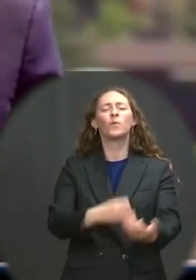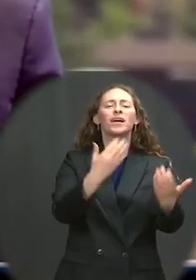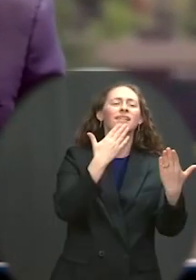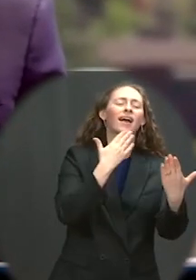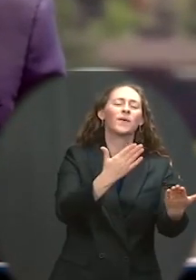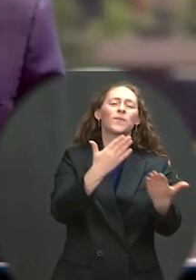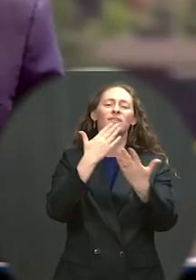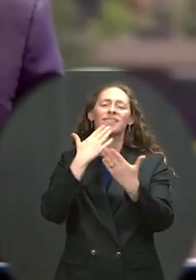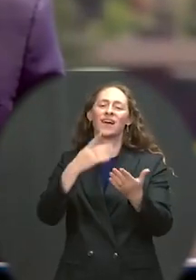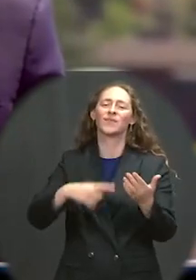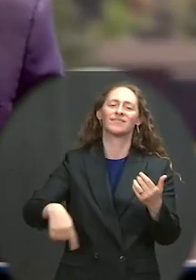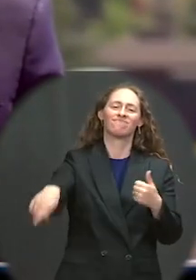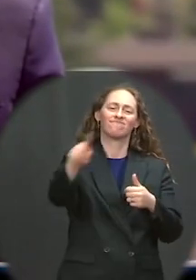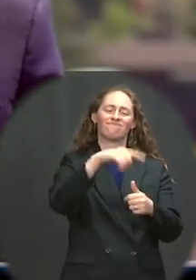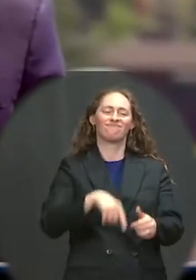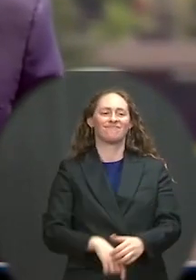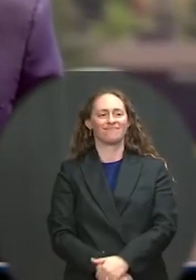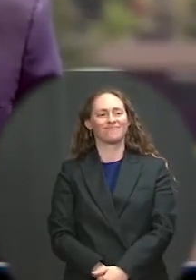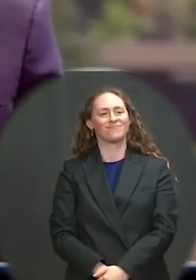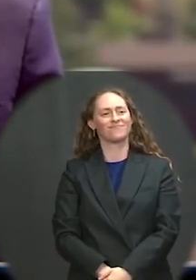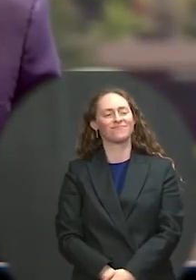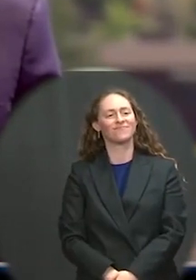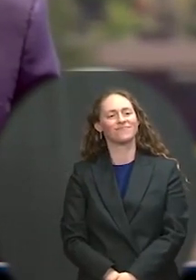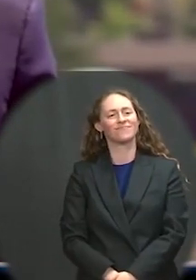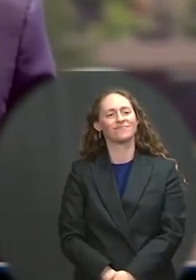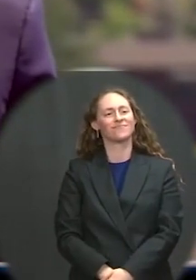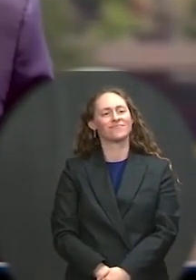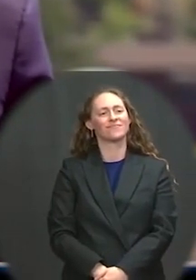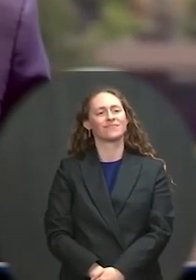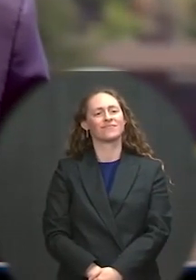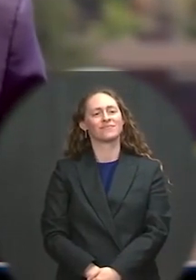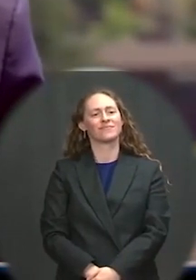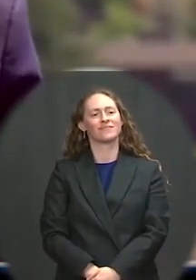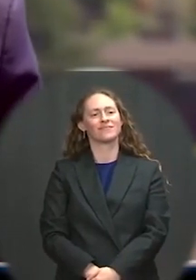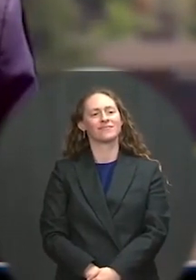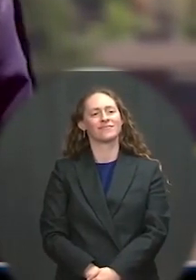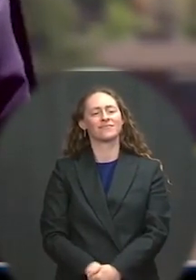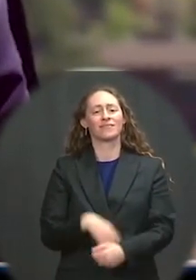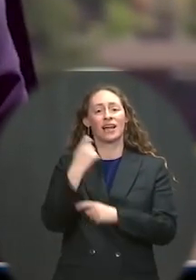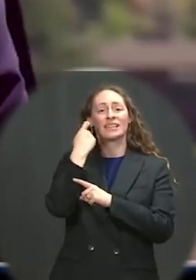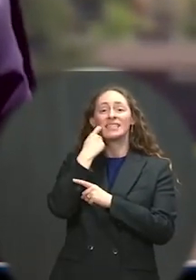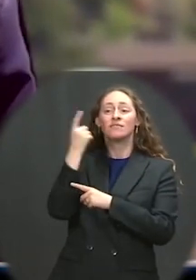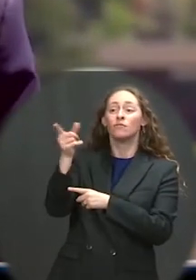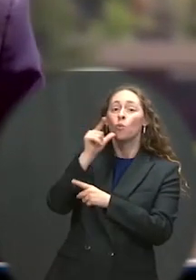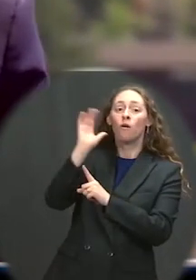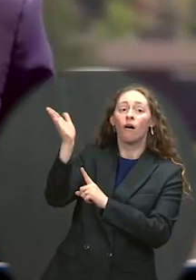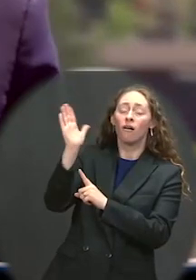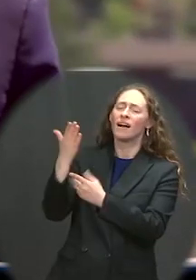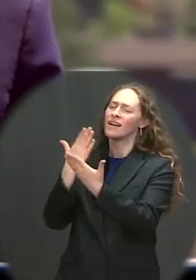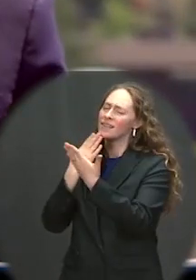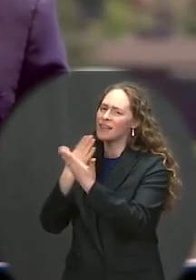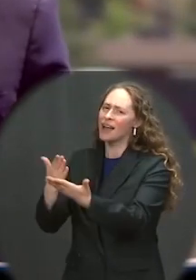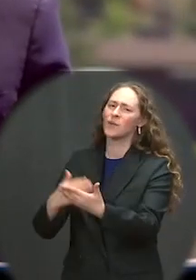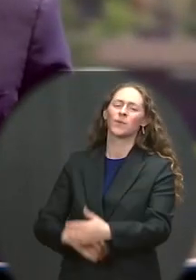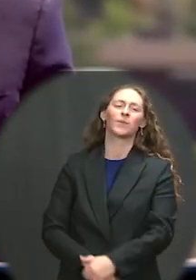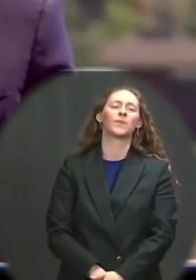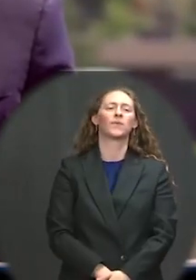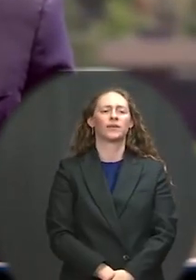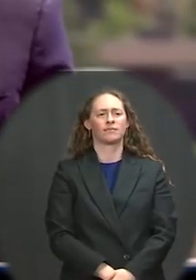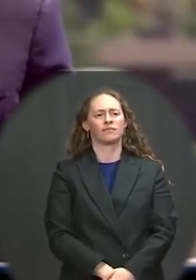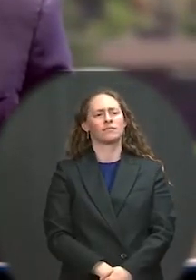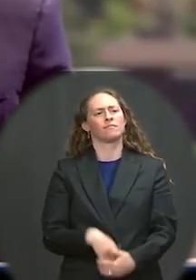Styler, for speaking on behalf of your class. And congratulations on earning the honor of being the Class of